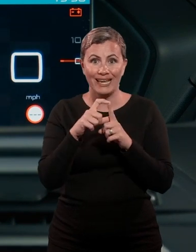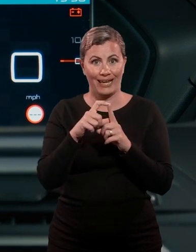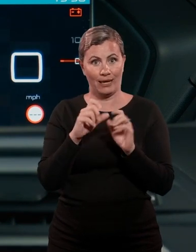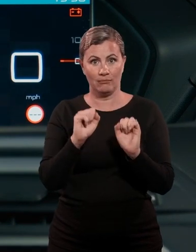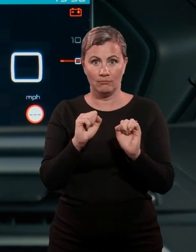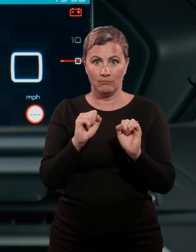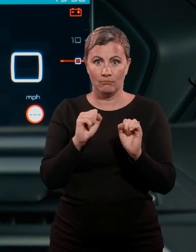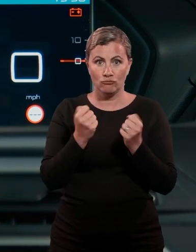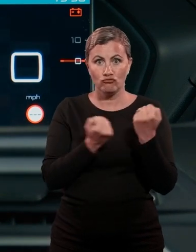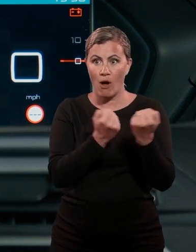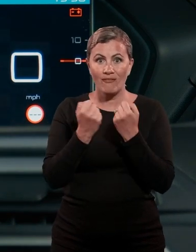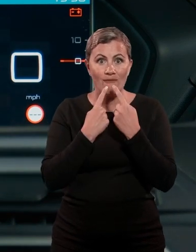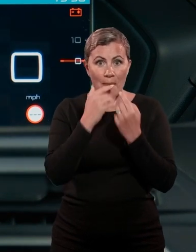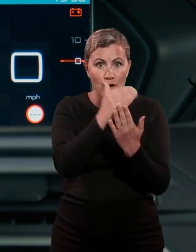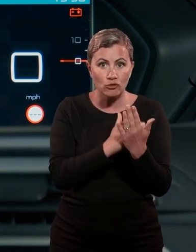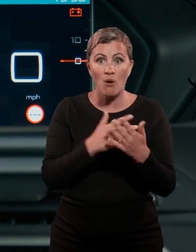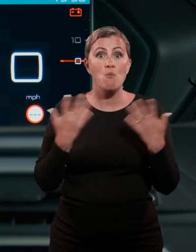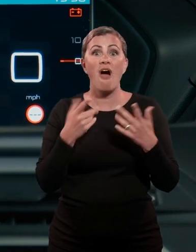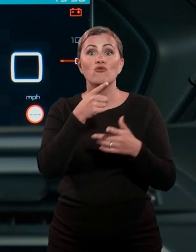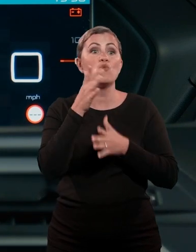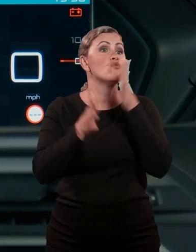Wherever you go, you'll feel very connected.